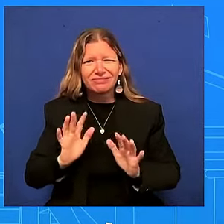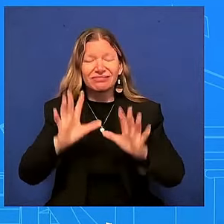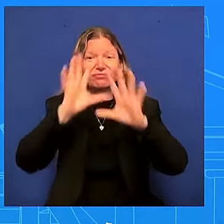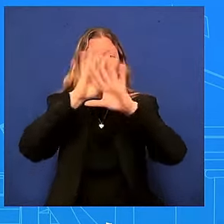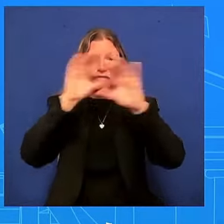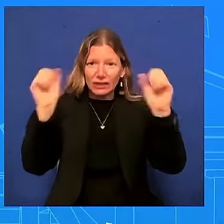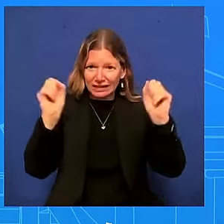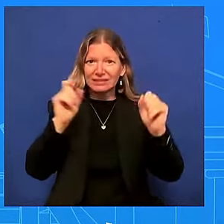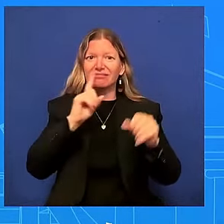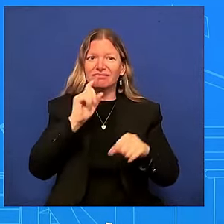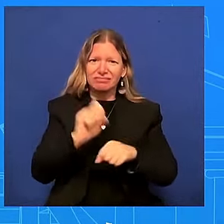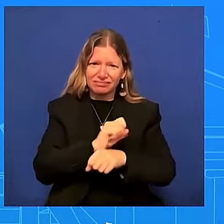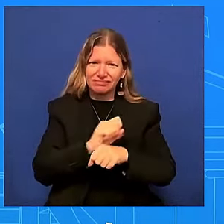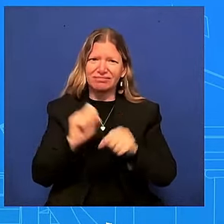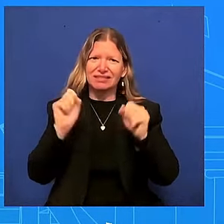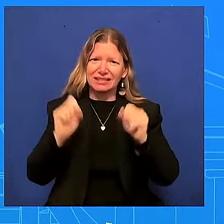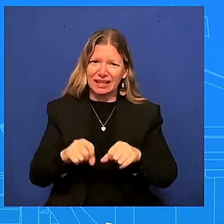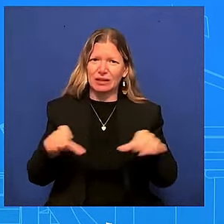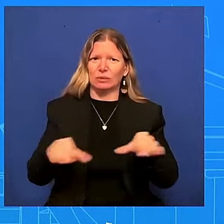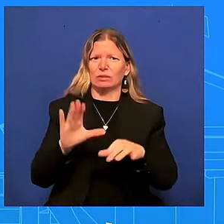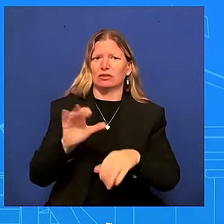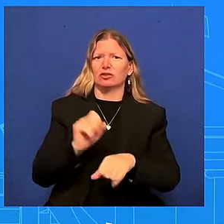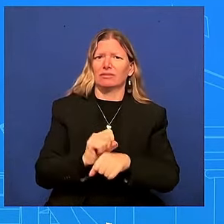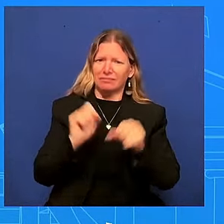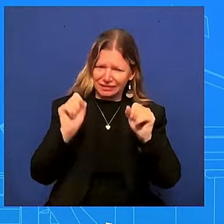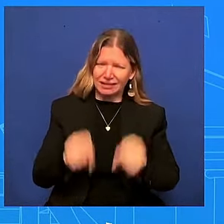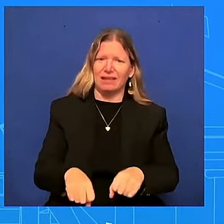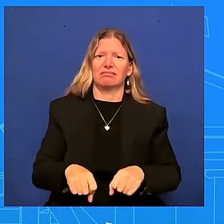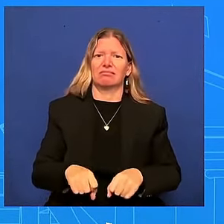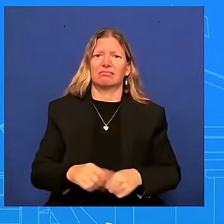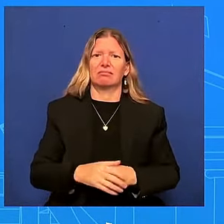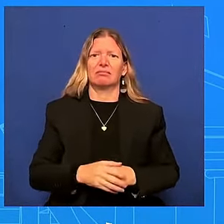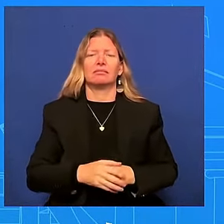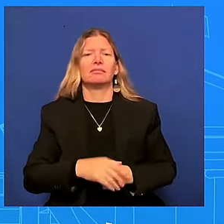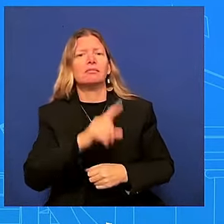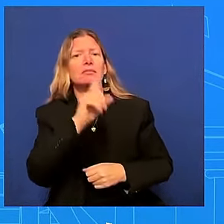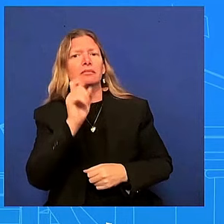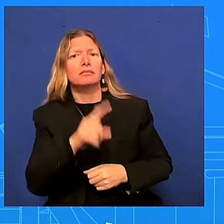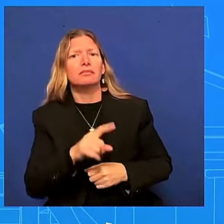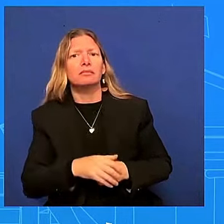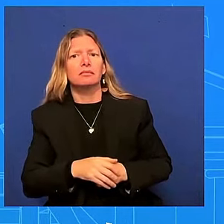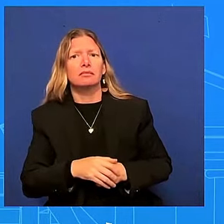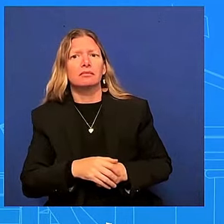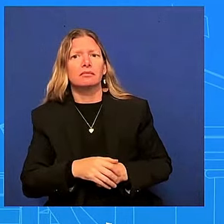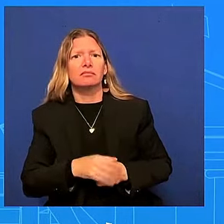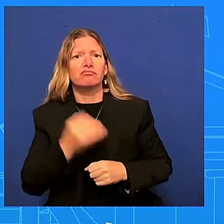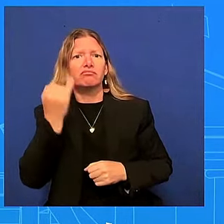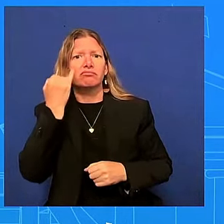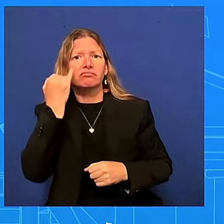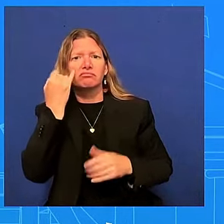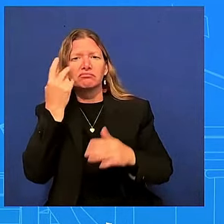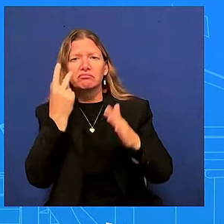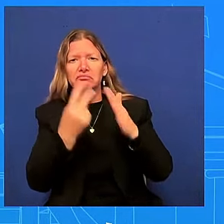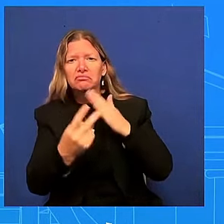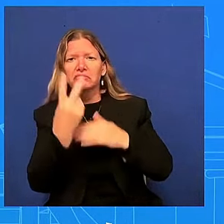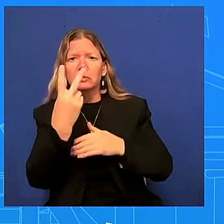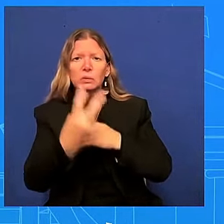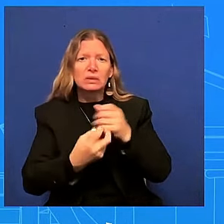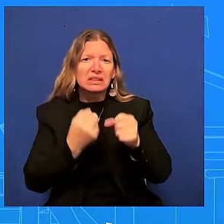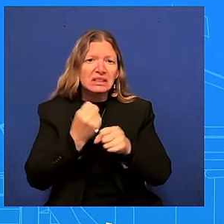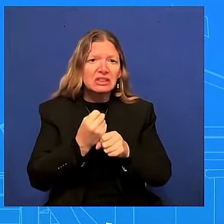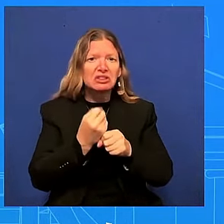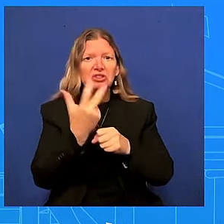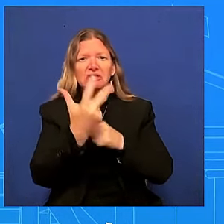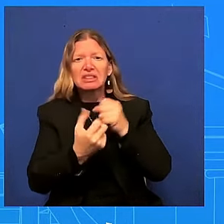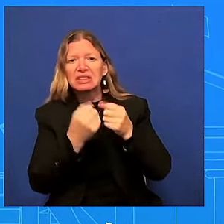about can what gives you confidence about two years from now or three years from now we believe look we believe that this is a president that